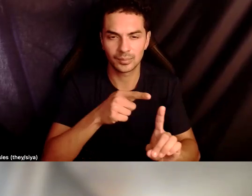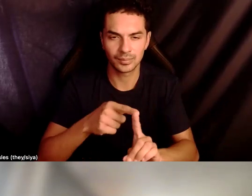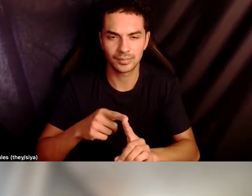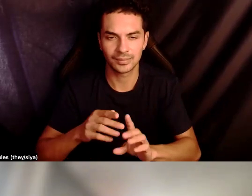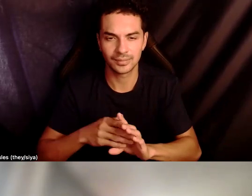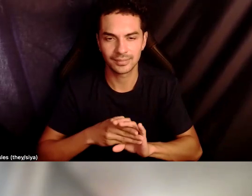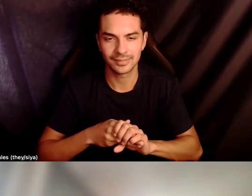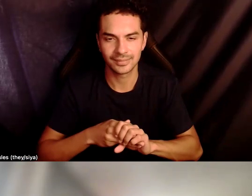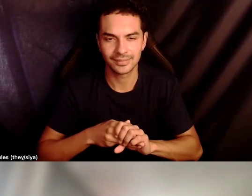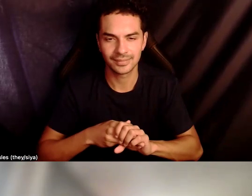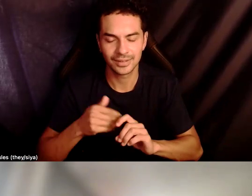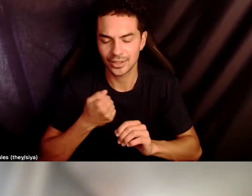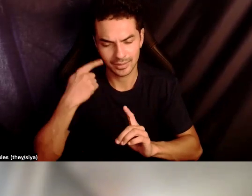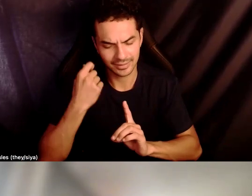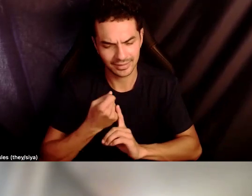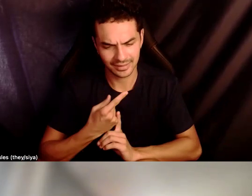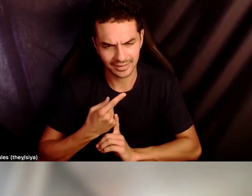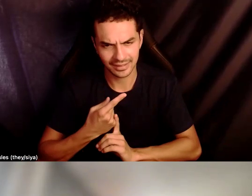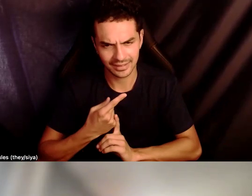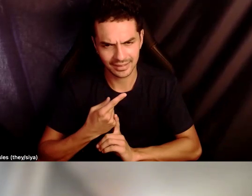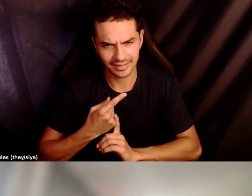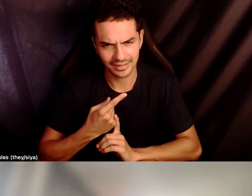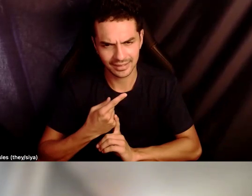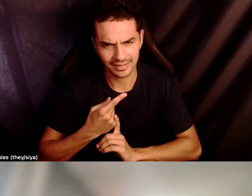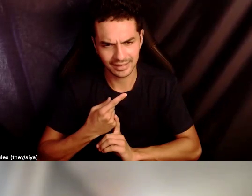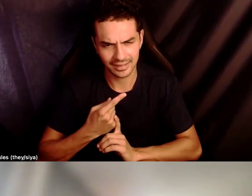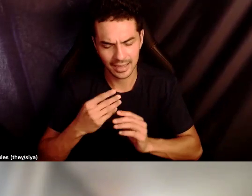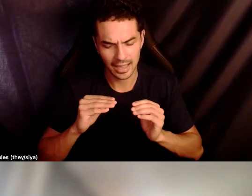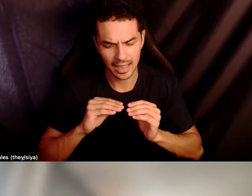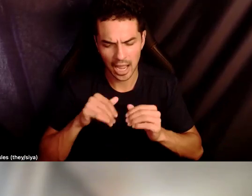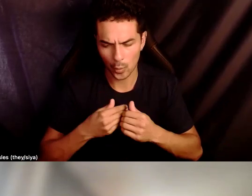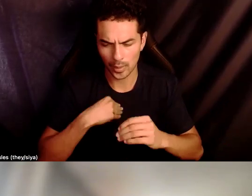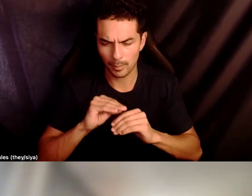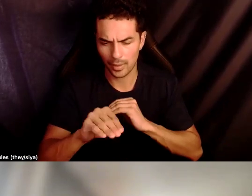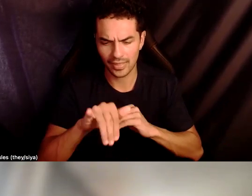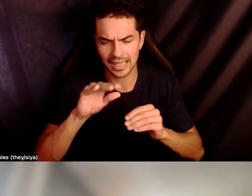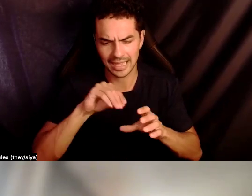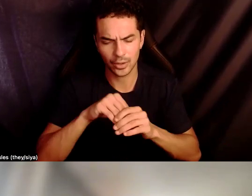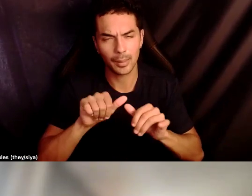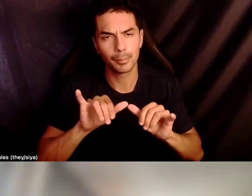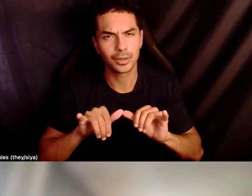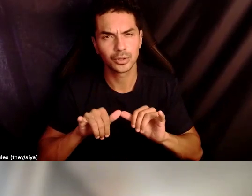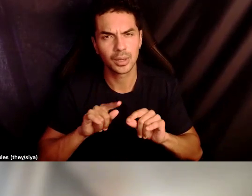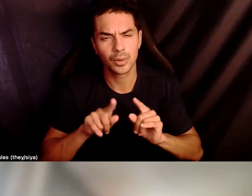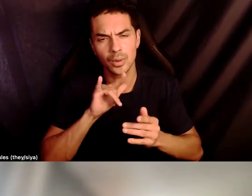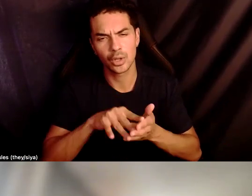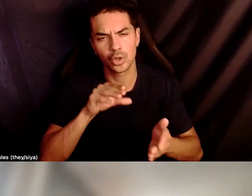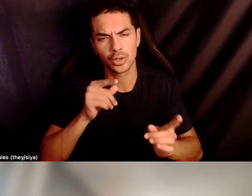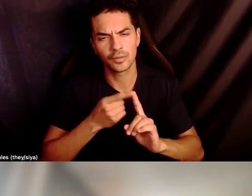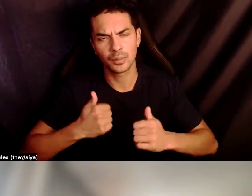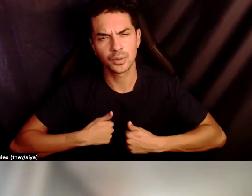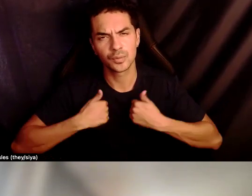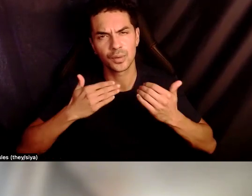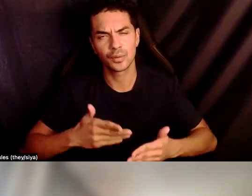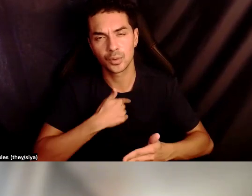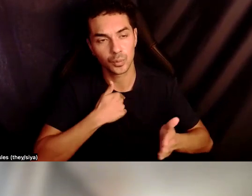sorry, that's, sorry. was thinking of like putting that into measure, but then, um, really, um, learning from the survivors we serve